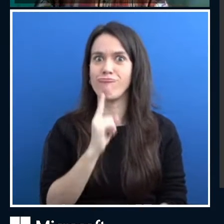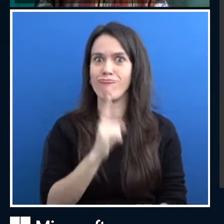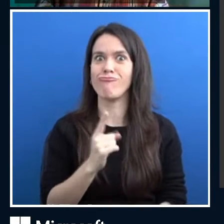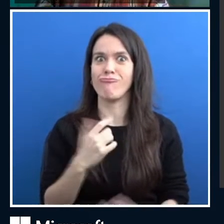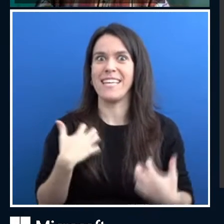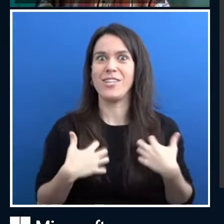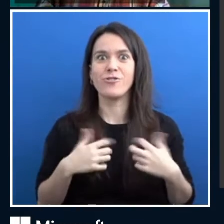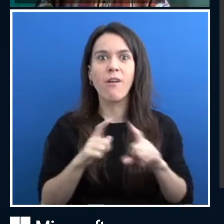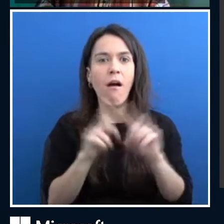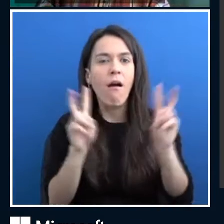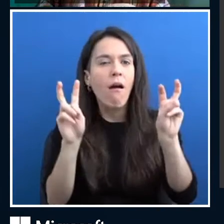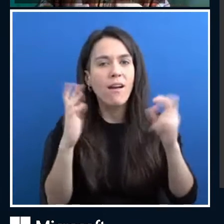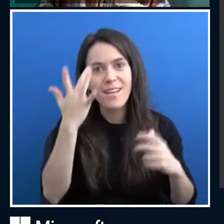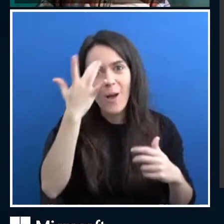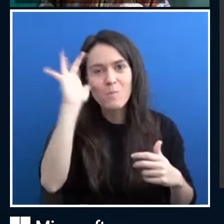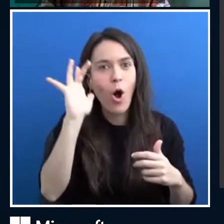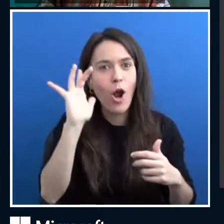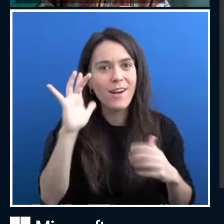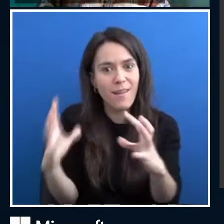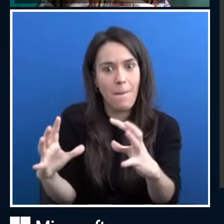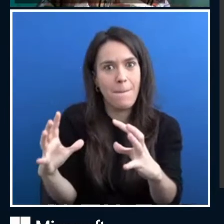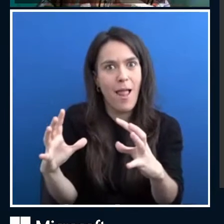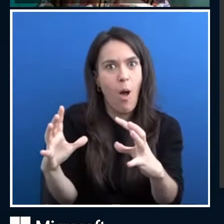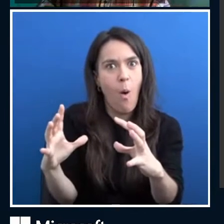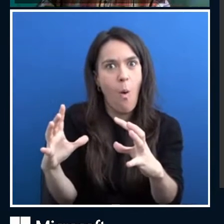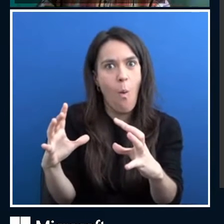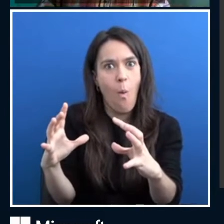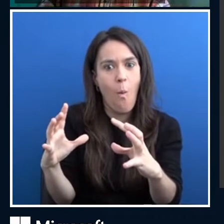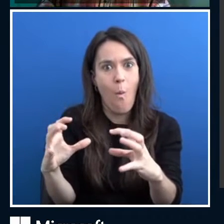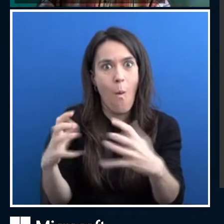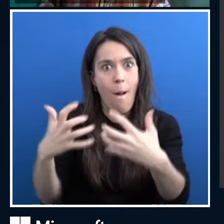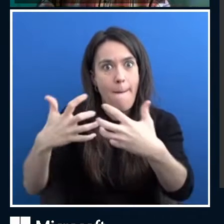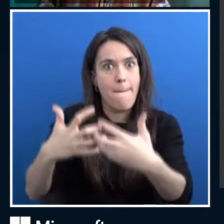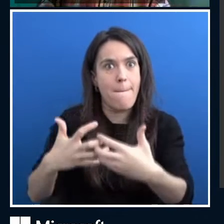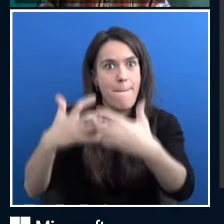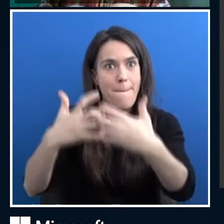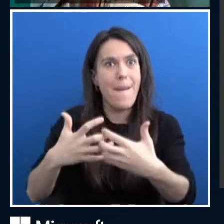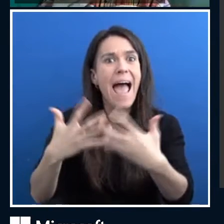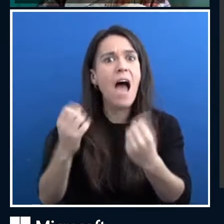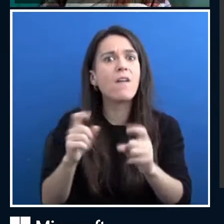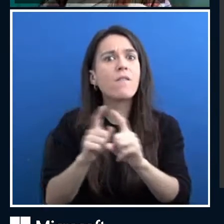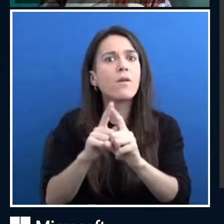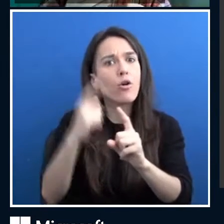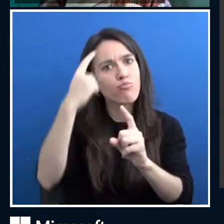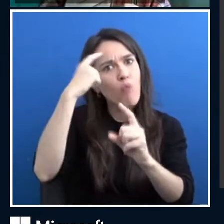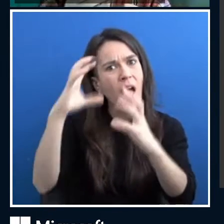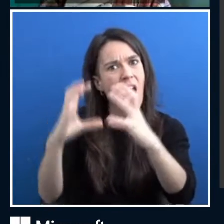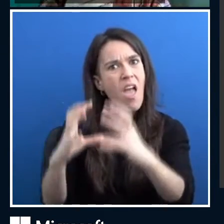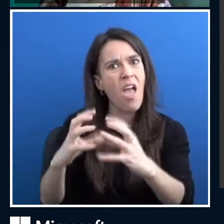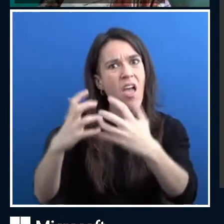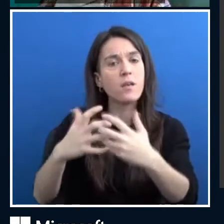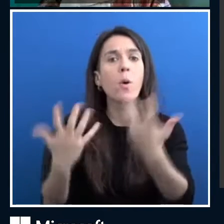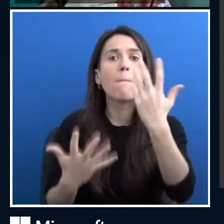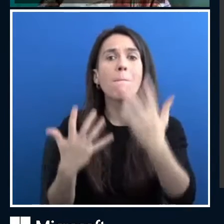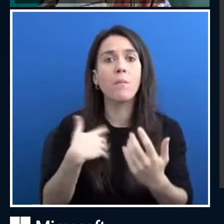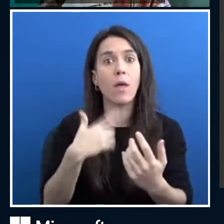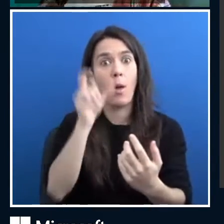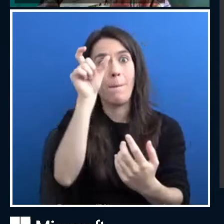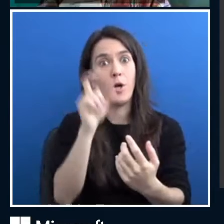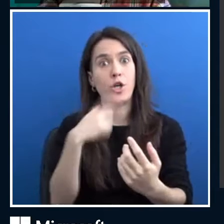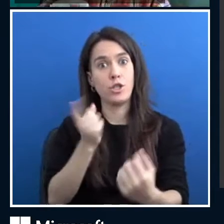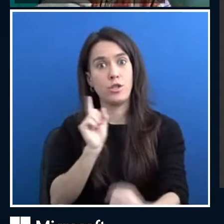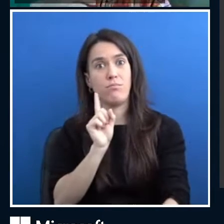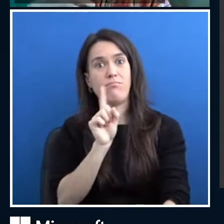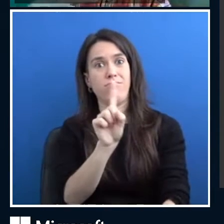And the interesting thing is that this pillow also had the reactive brain. So if somebody appeared, it takes a few seconds